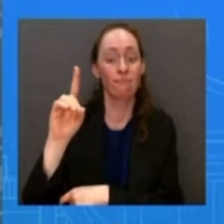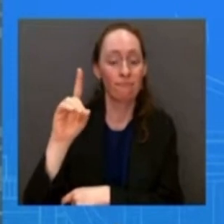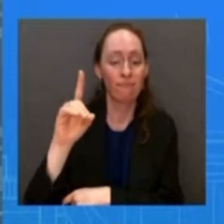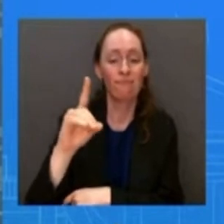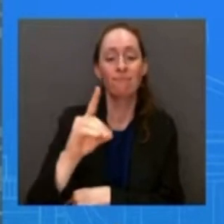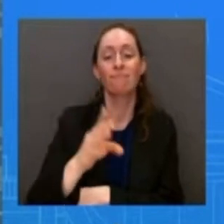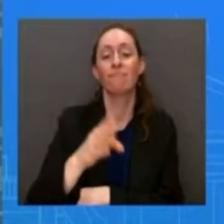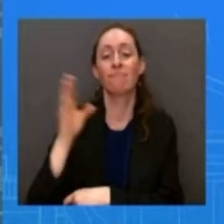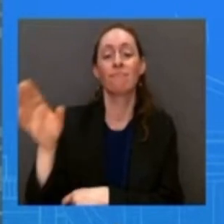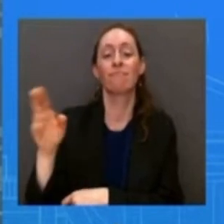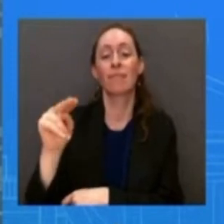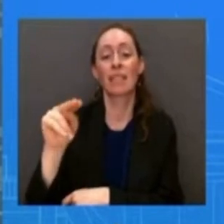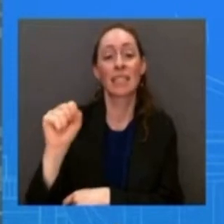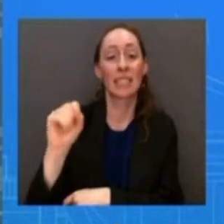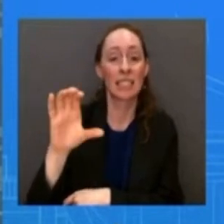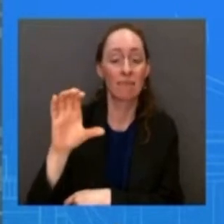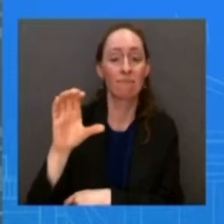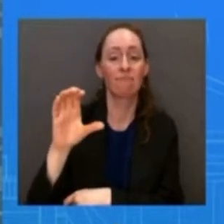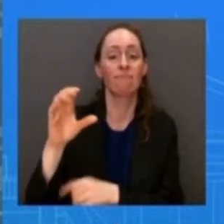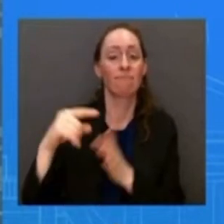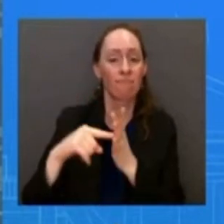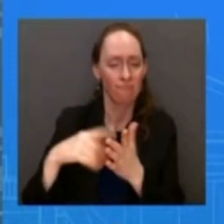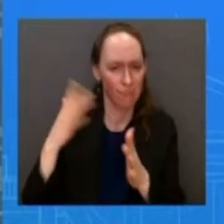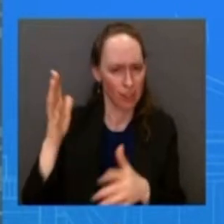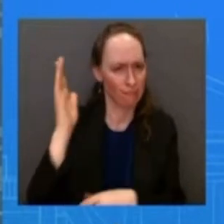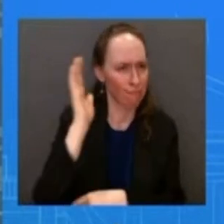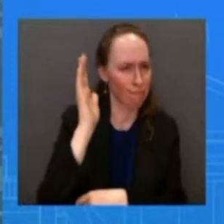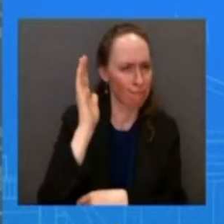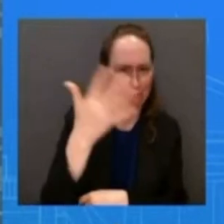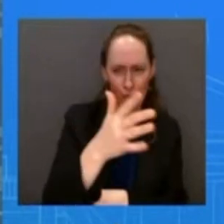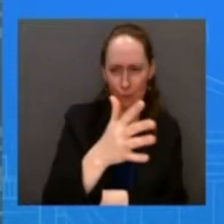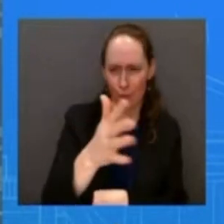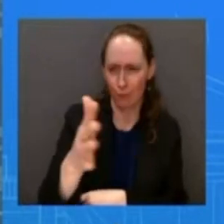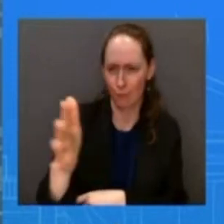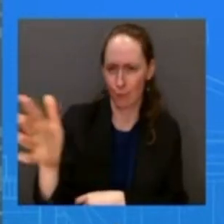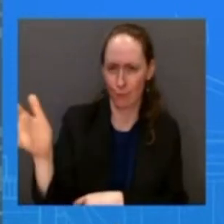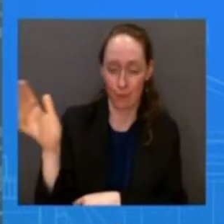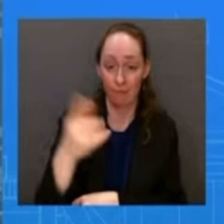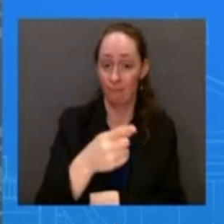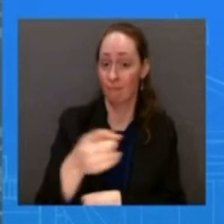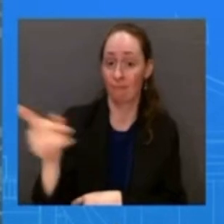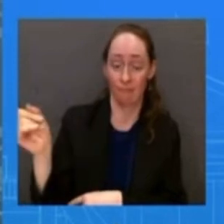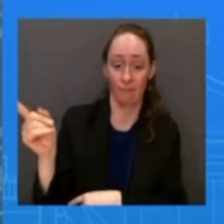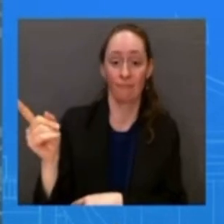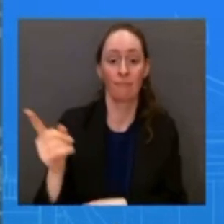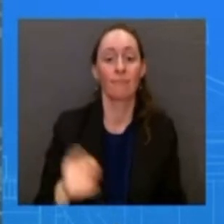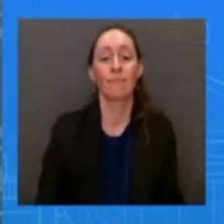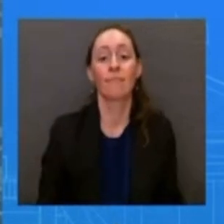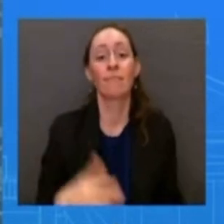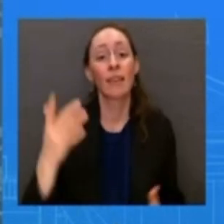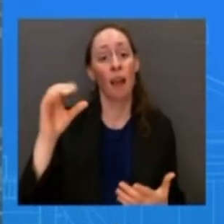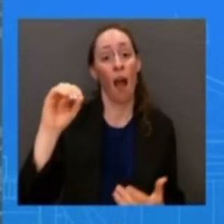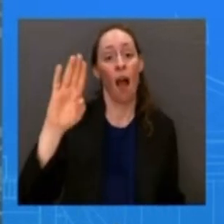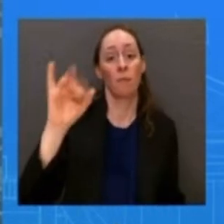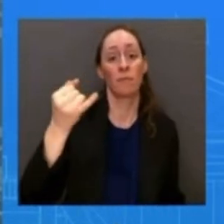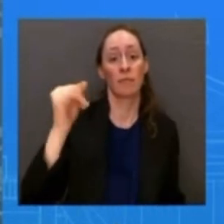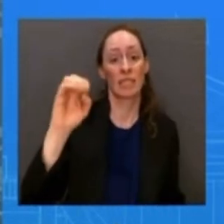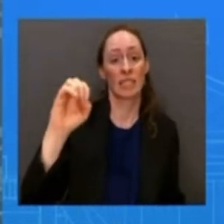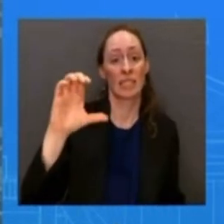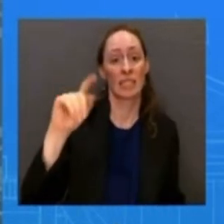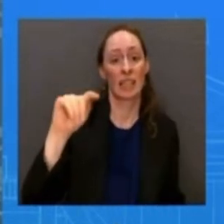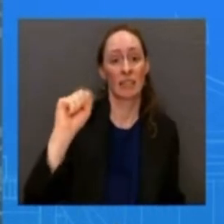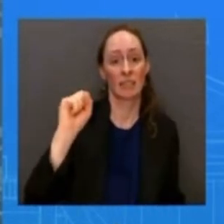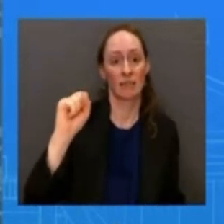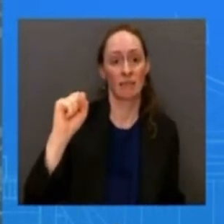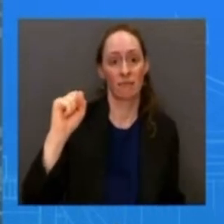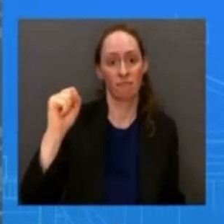again as you all know the the objects that were shot down were in the civilian airspace kind